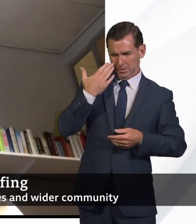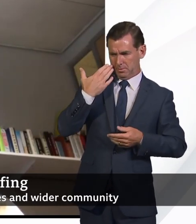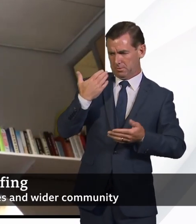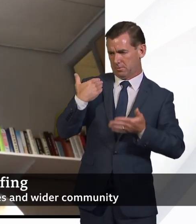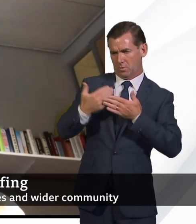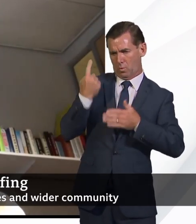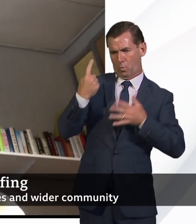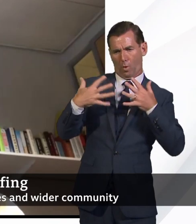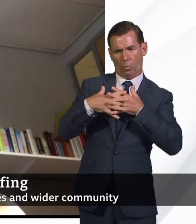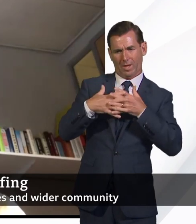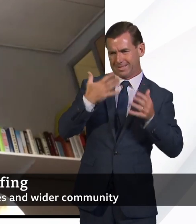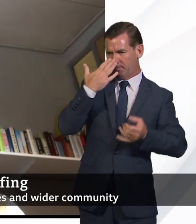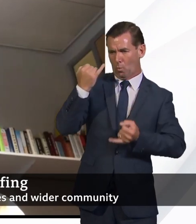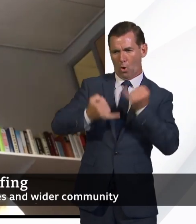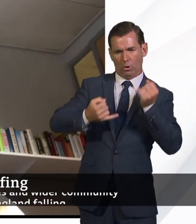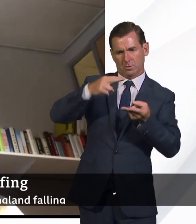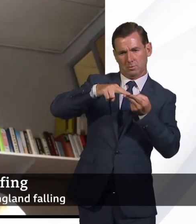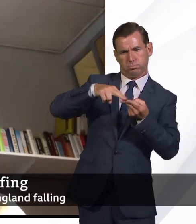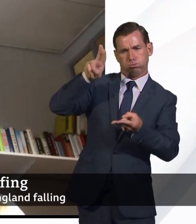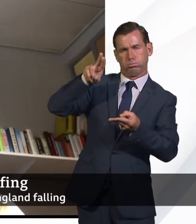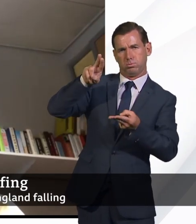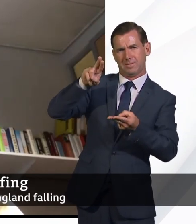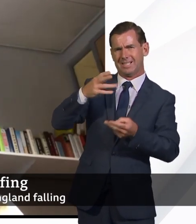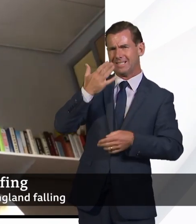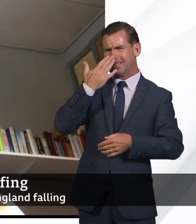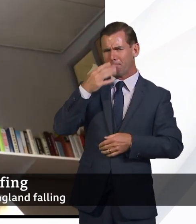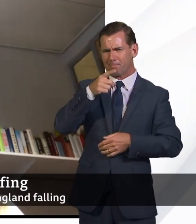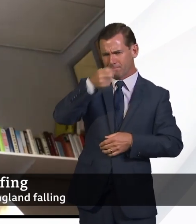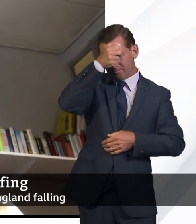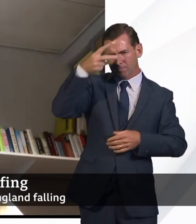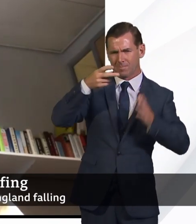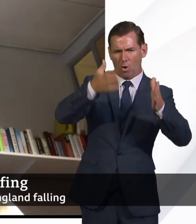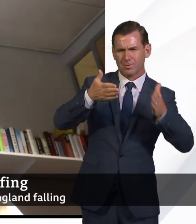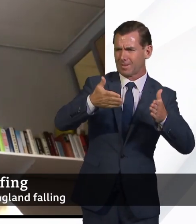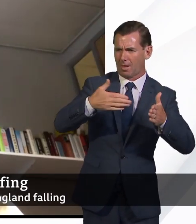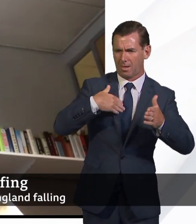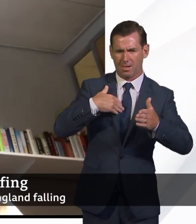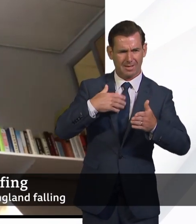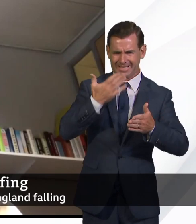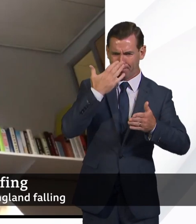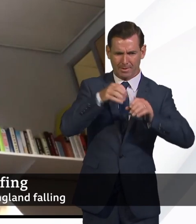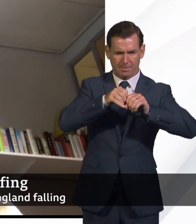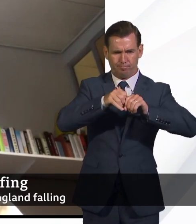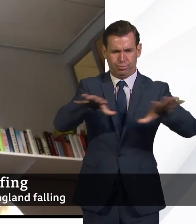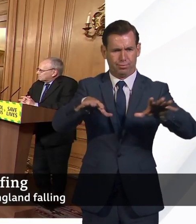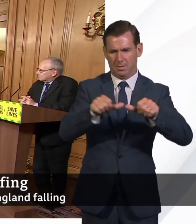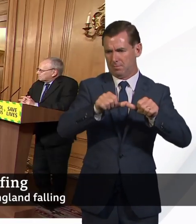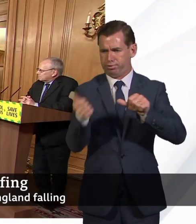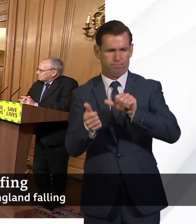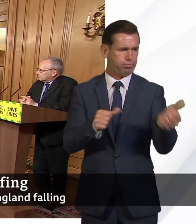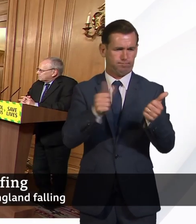last week. Does that show that whatever we're doing in hospitals to prevent coronavirus spreading is not working?